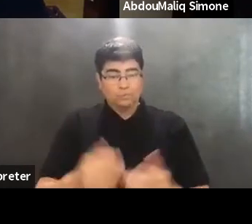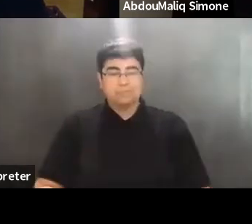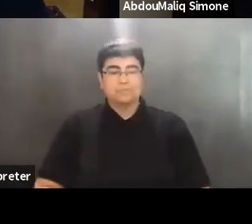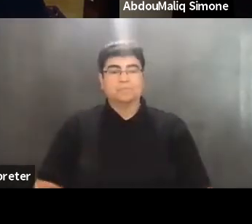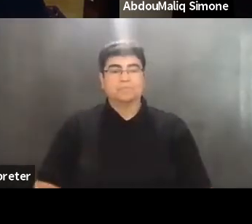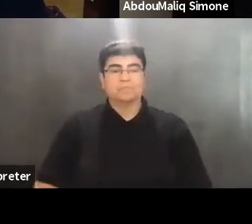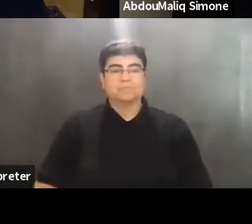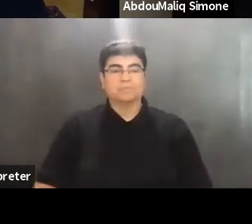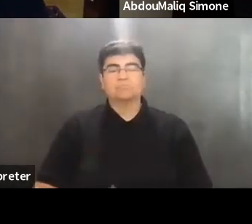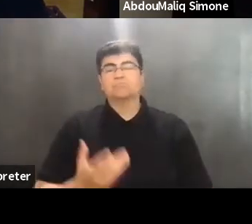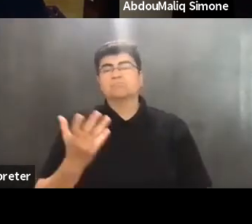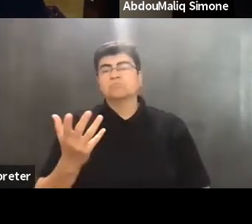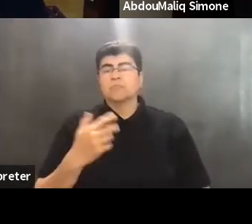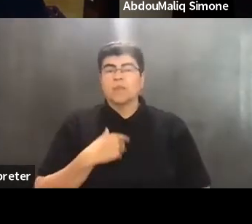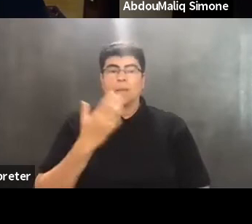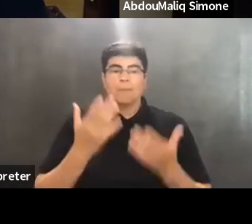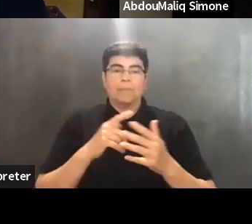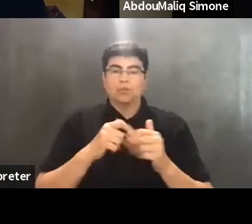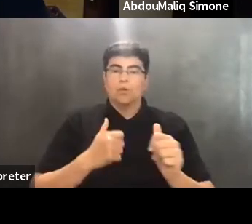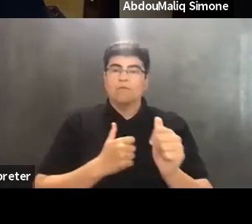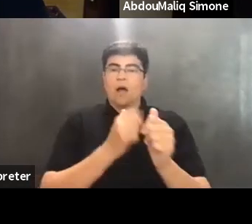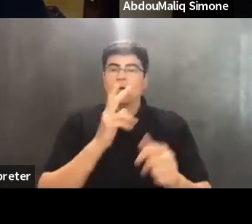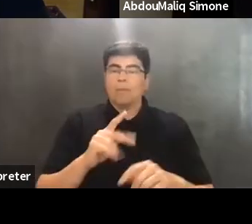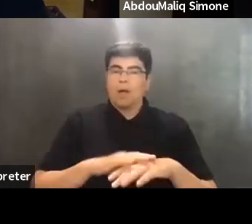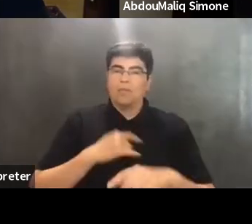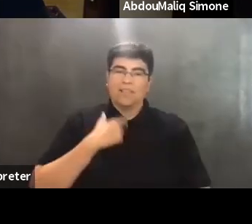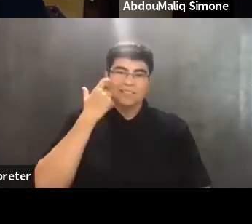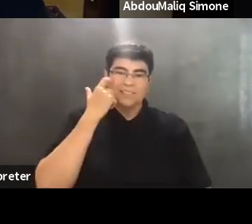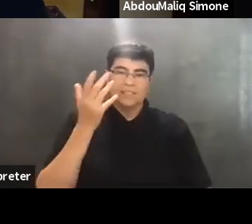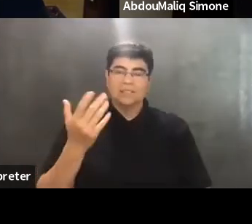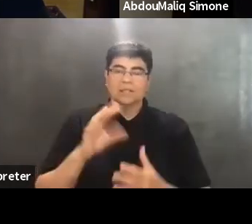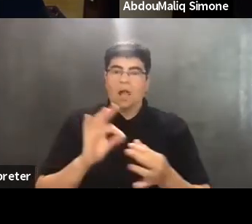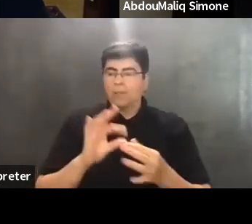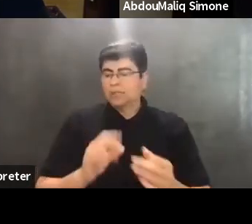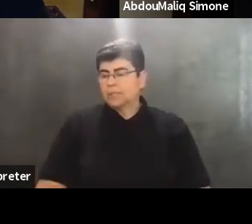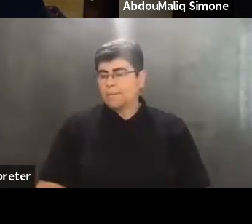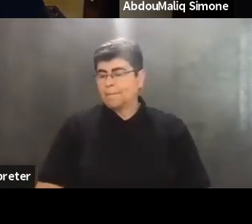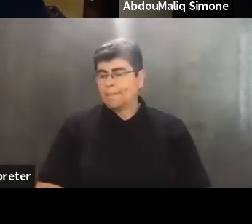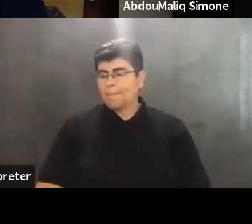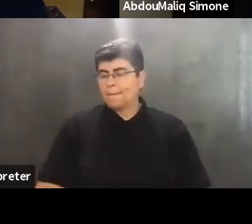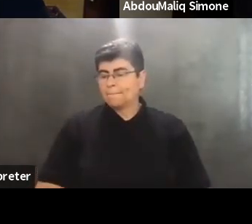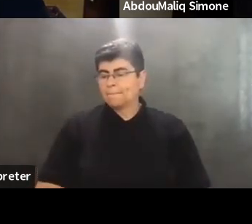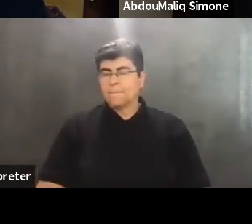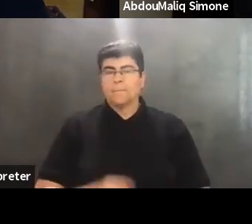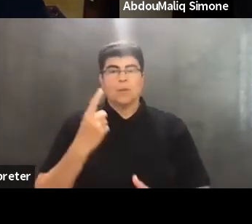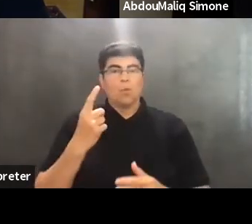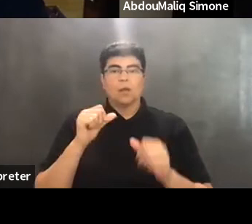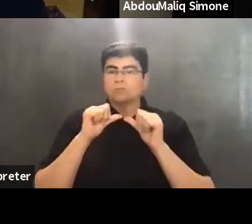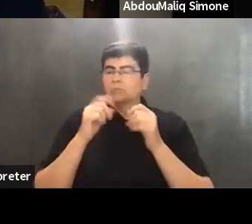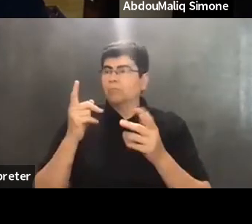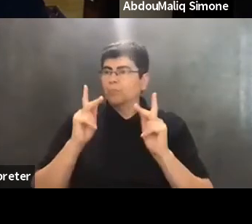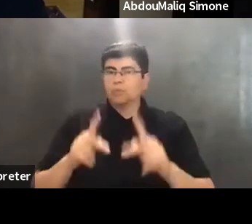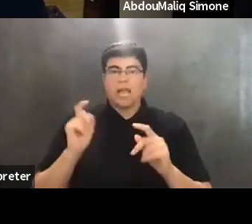No, just to, to follow, maybe to follow up on the, on the last, the last comments. I mean, one, one continuously has to ask,